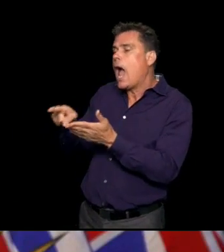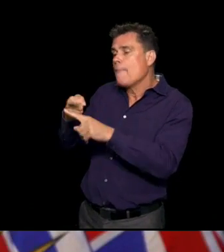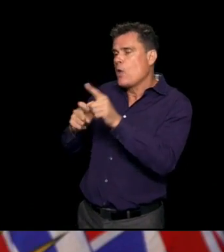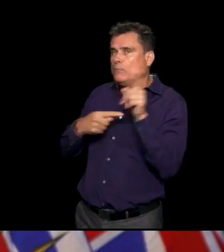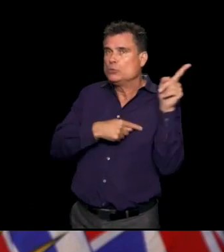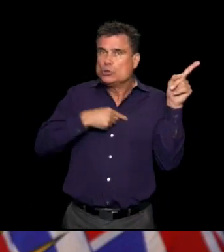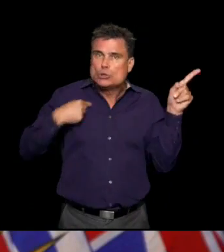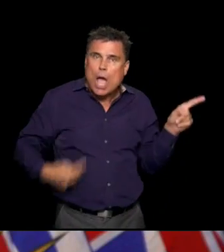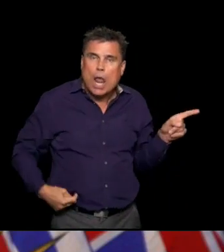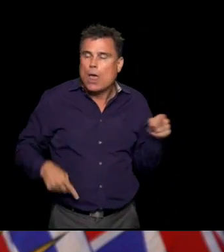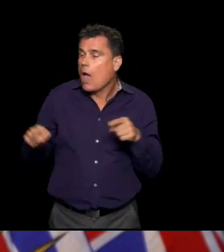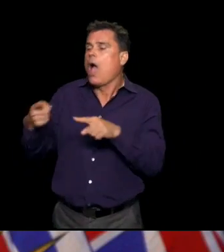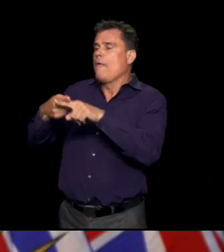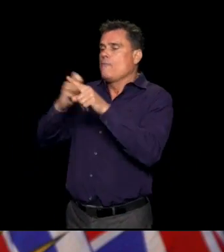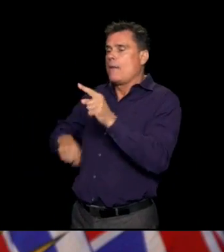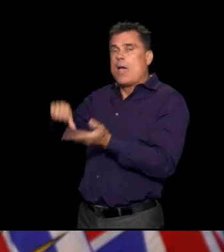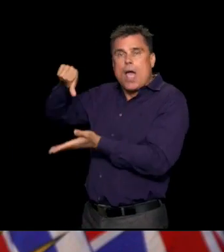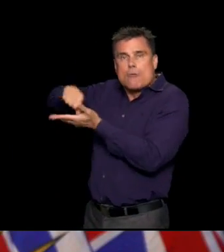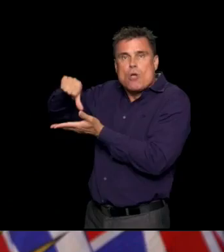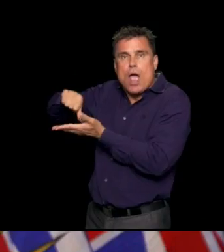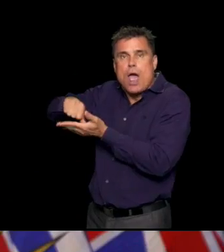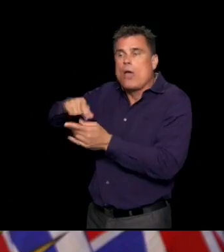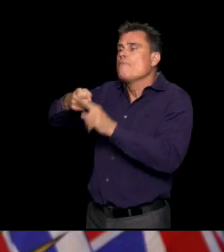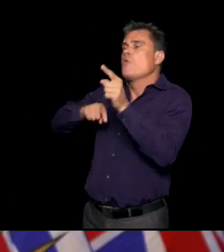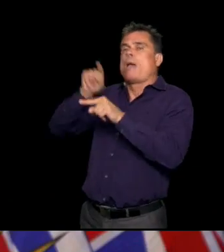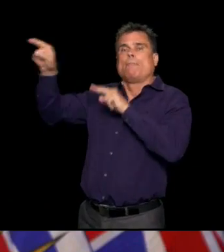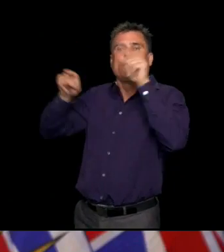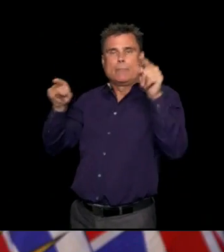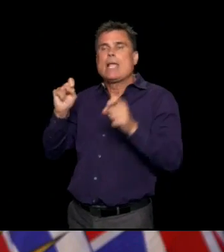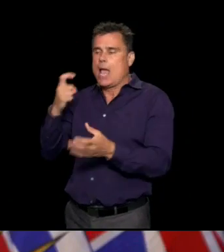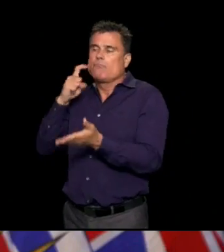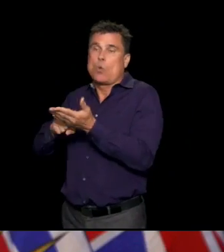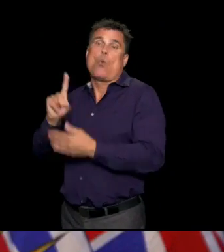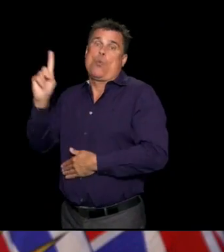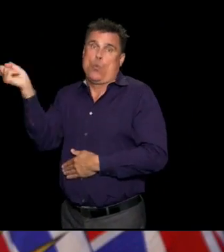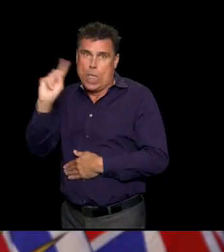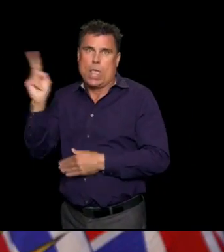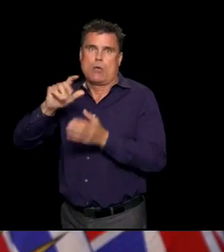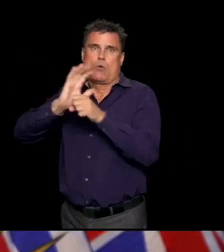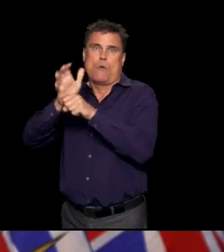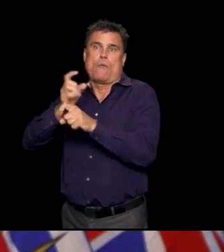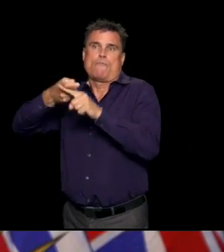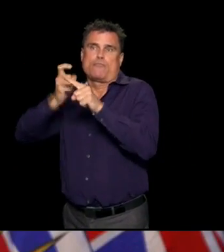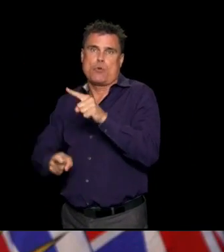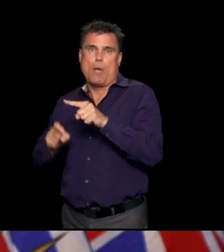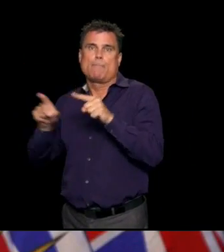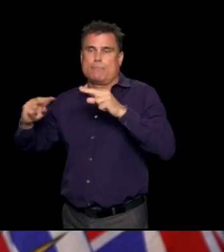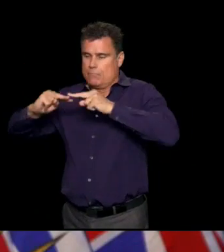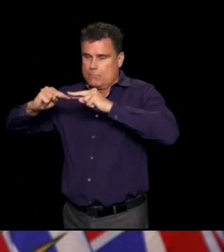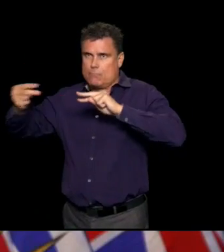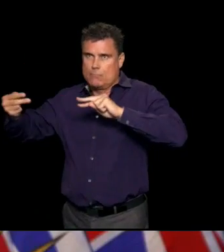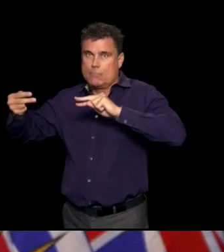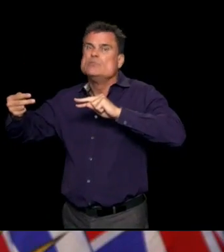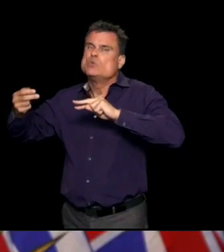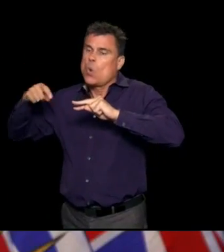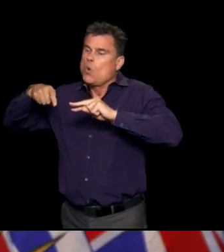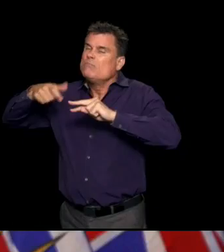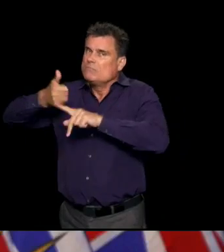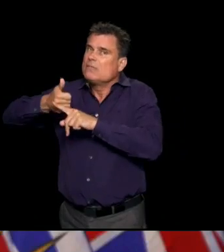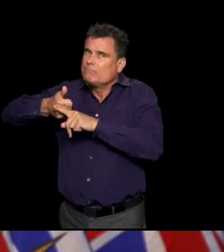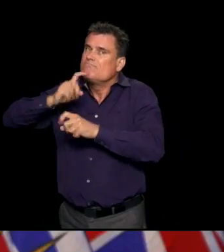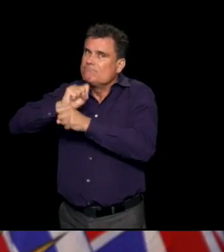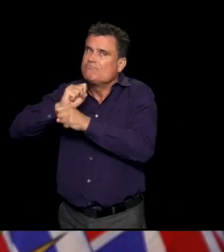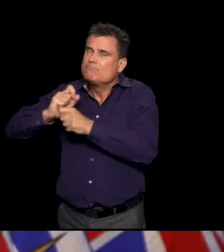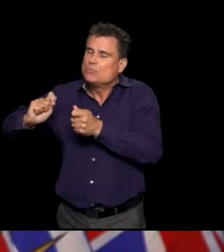to do that. We have seen some changes. And that's how we can tell if people have gotten the virus from different